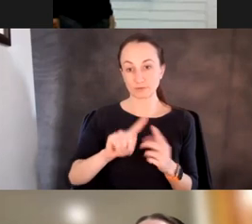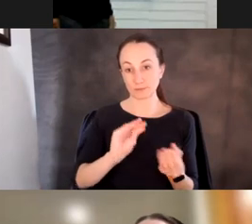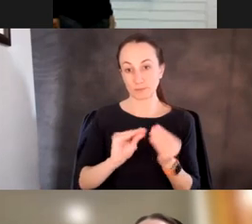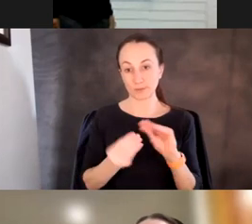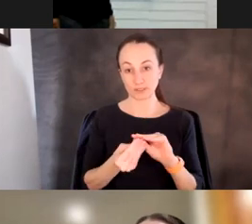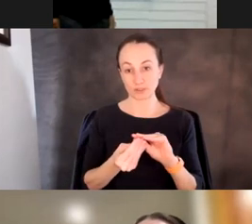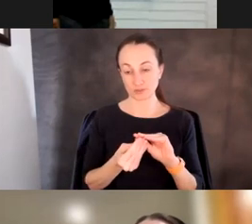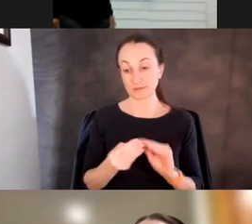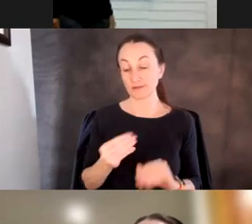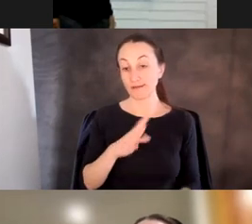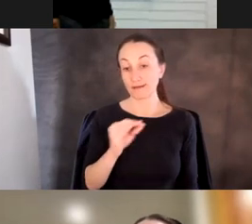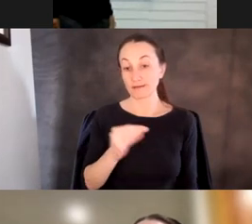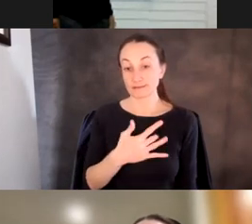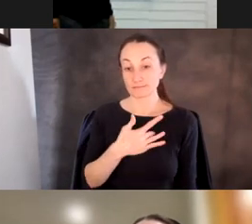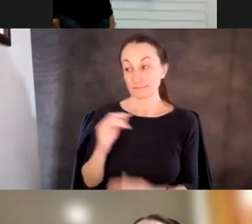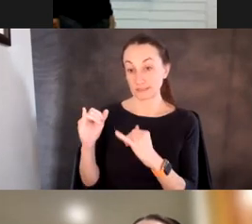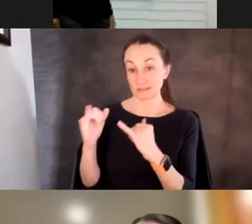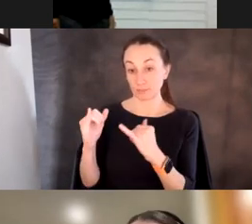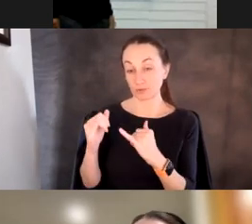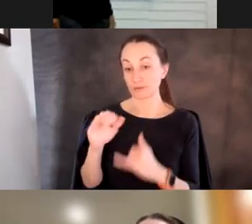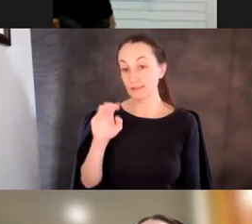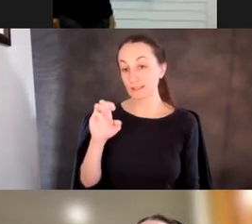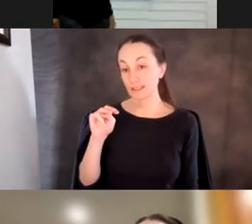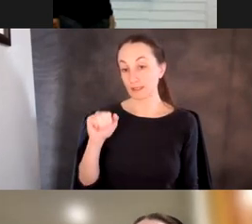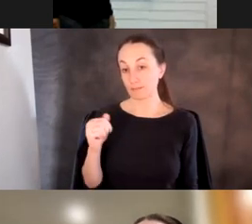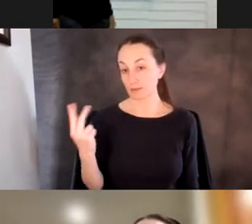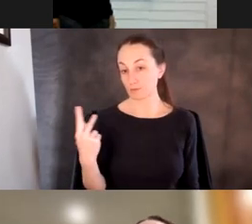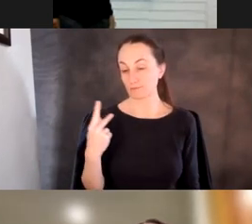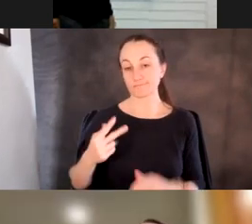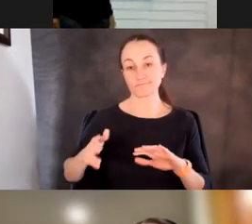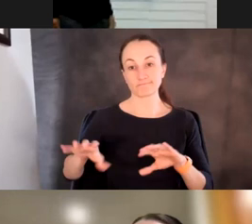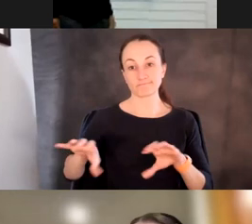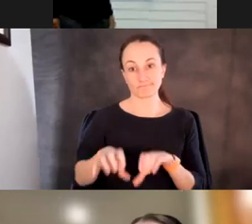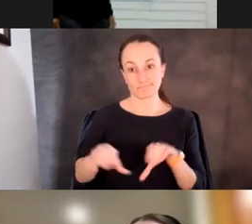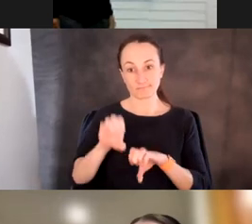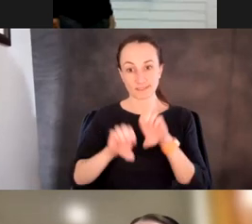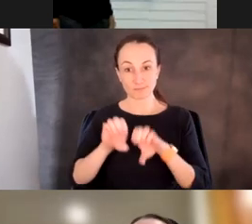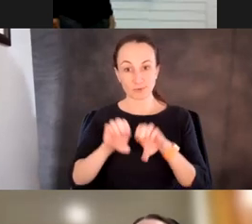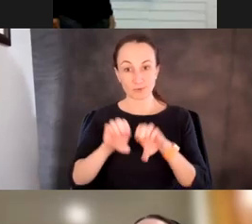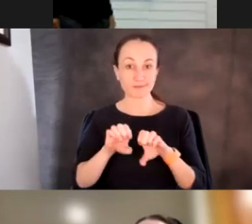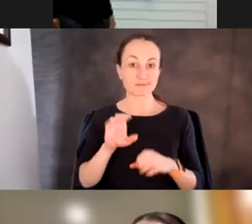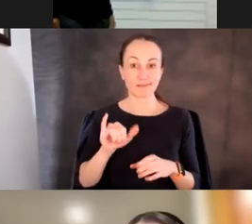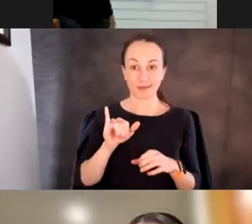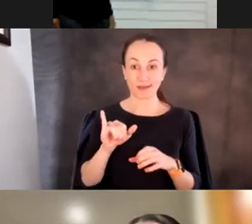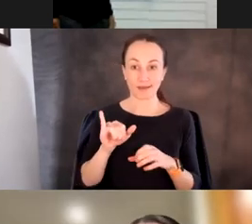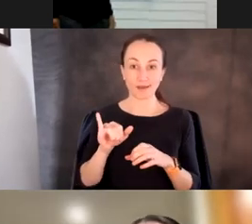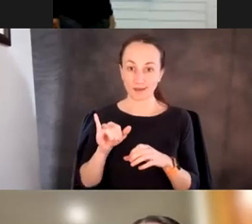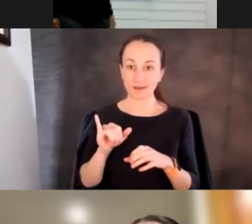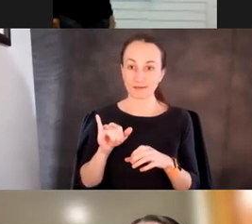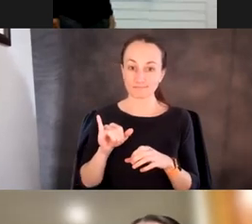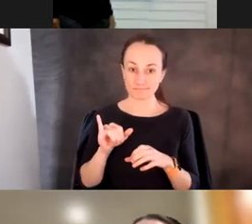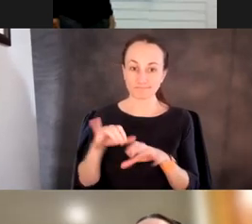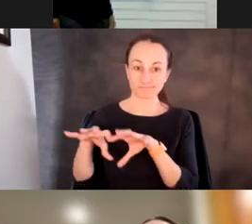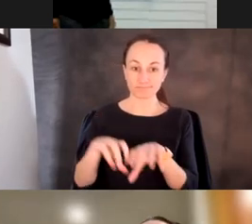similarly, Emma and I, uh, similarly conducted experiments that, that, you know, occupied a lot of wall